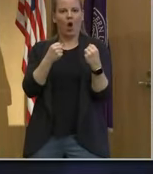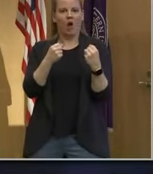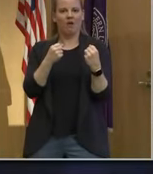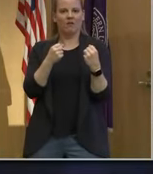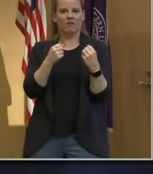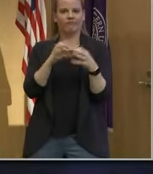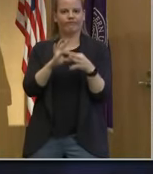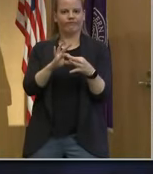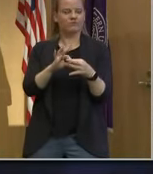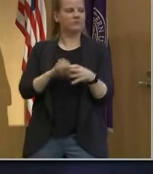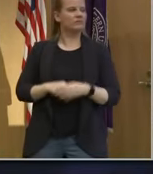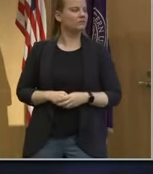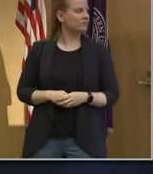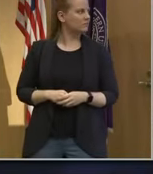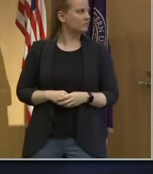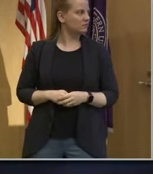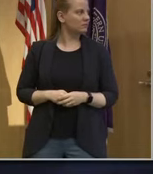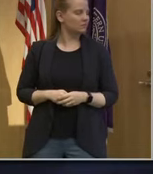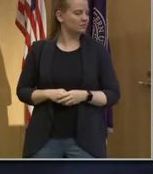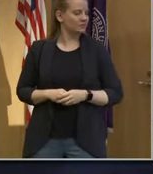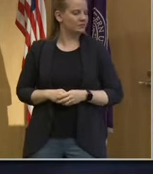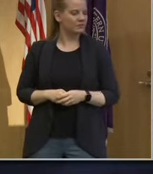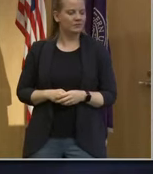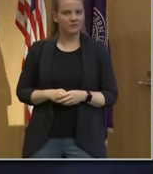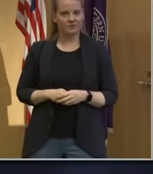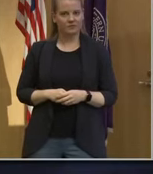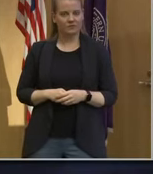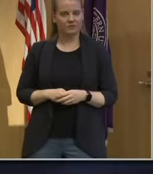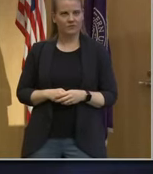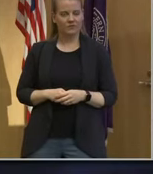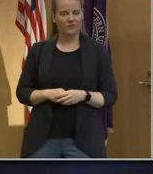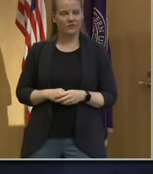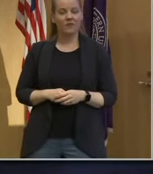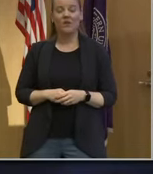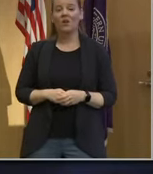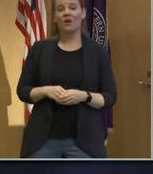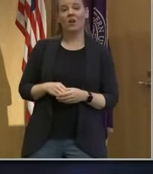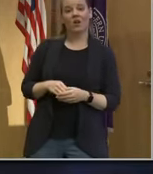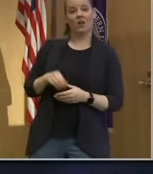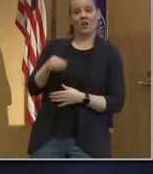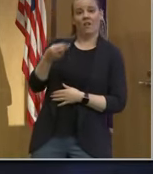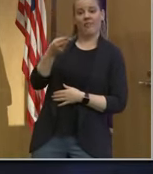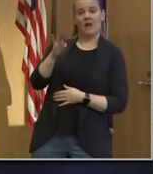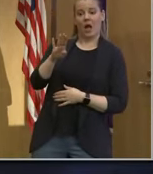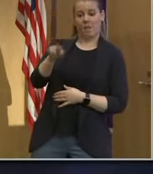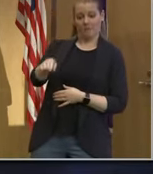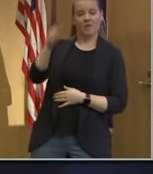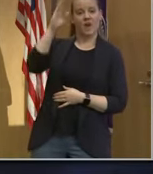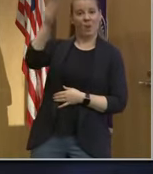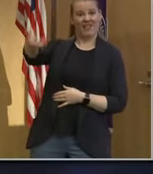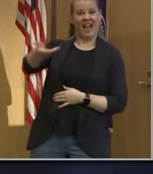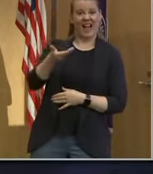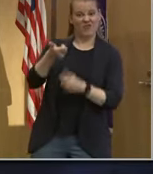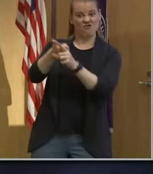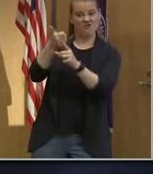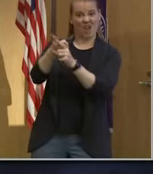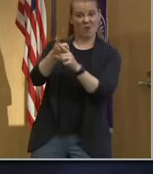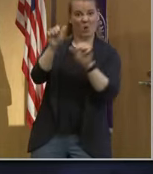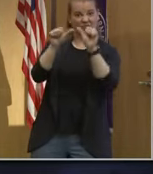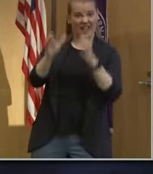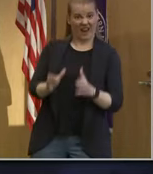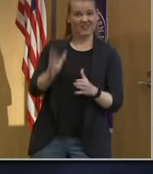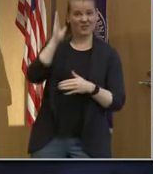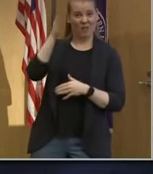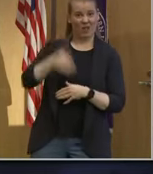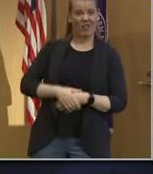And will the hub be hiring their own scientists, their own senior scientists? Yes. And they'll